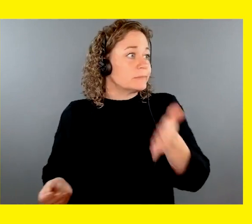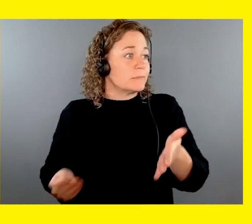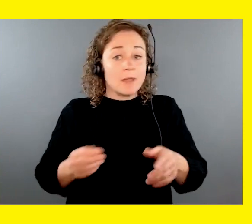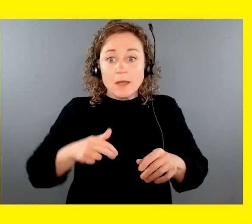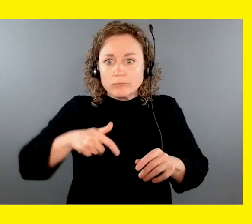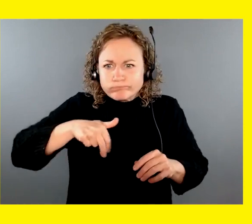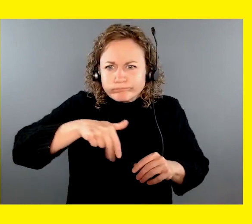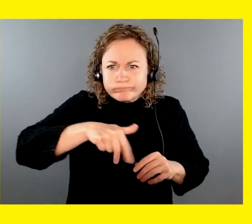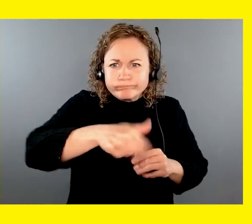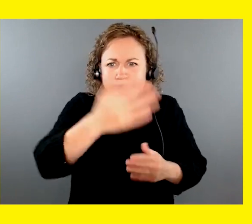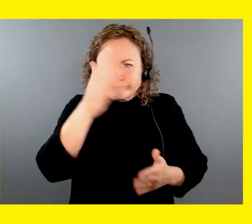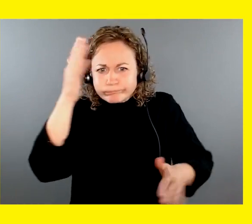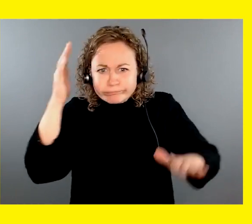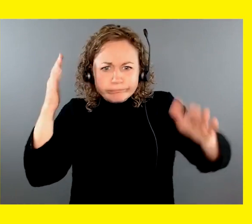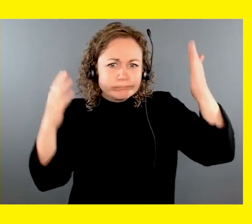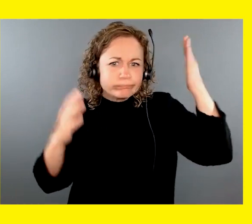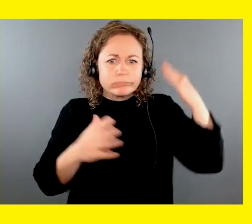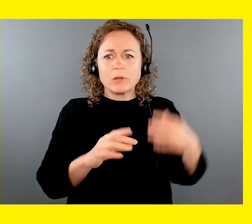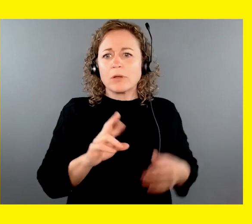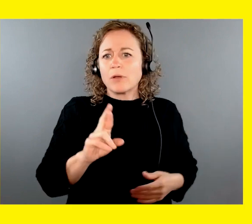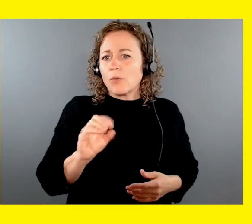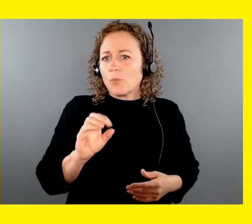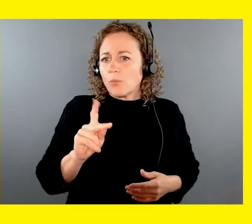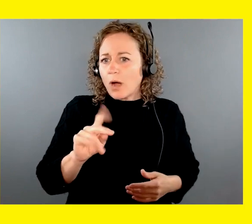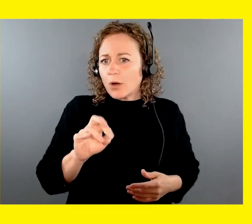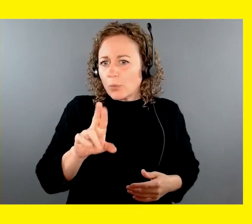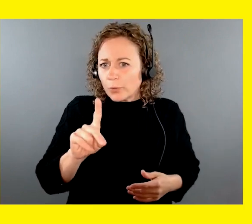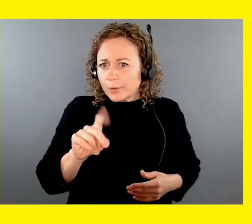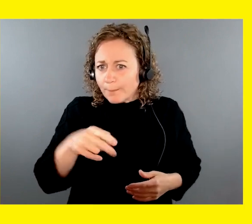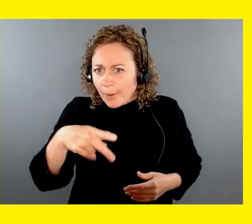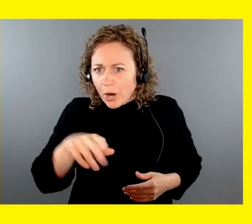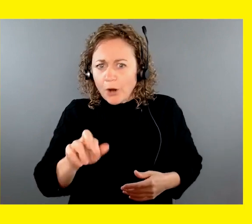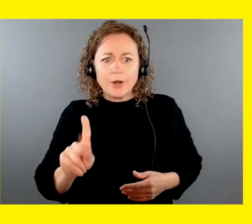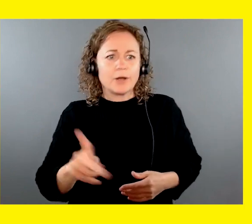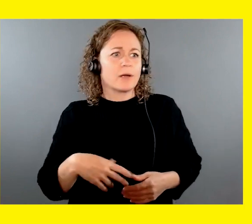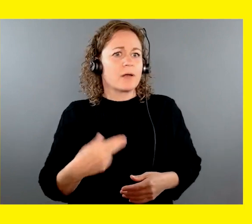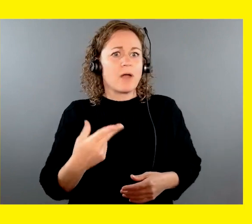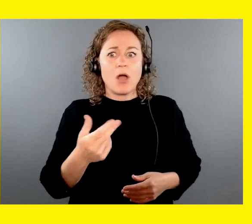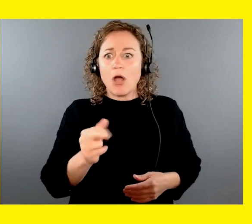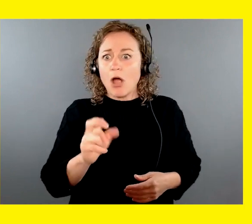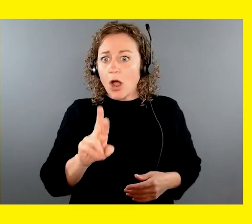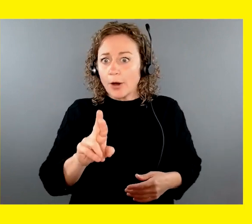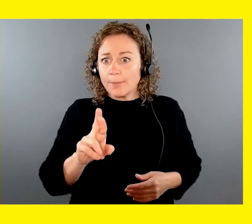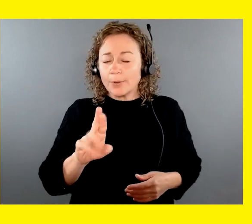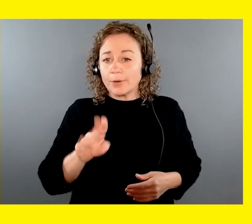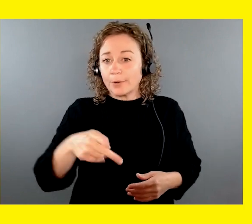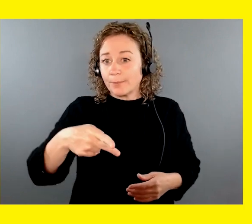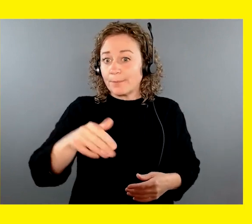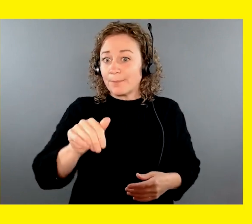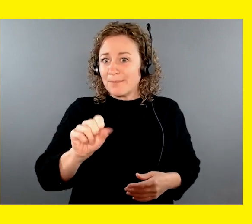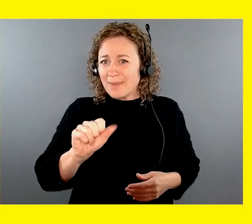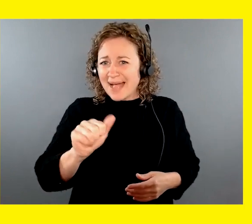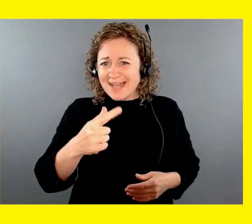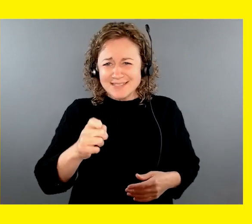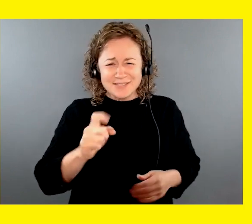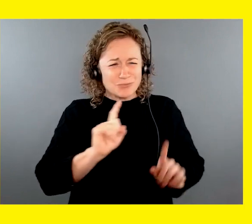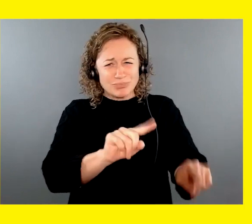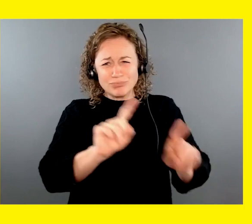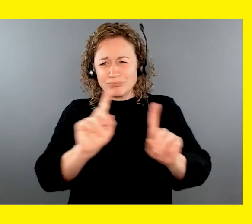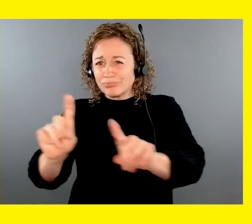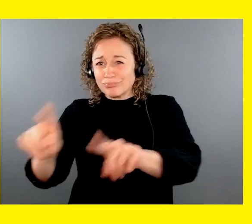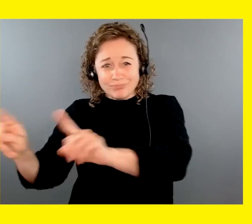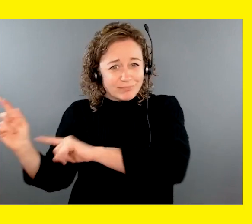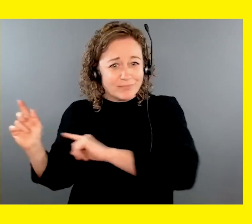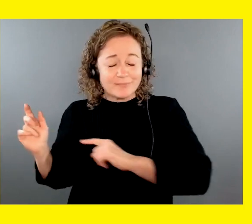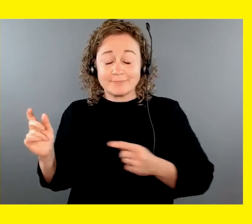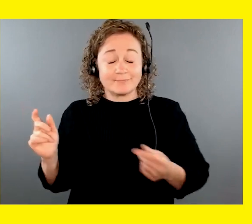on Harbor Passage, Rockwood Park. And she's been a, I can't, I'm always